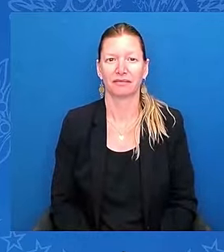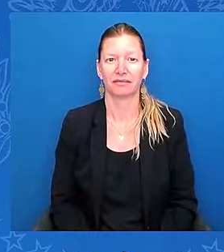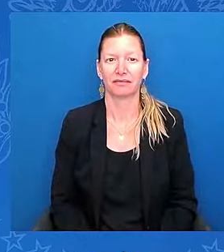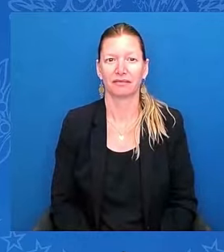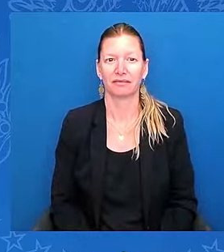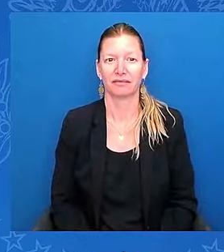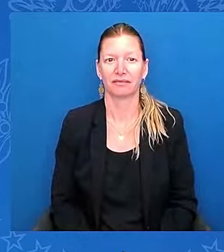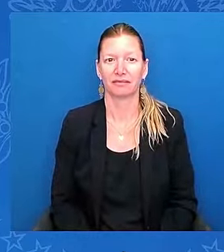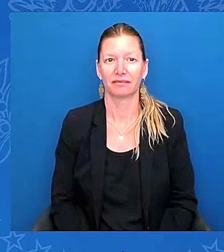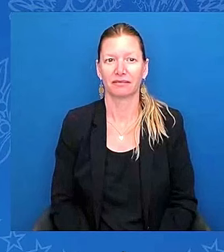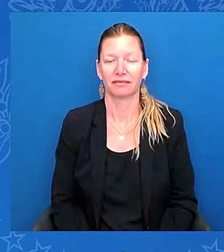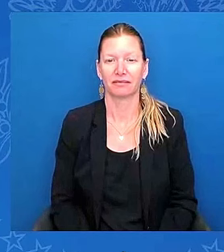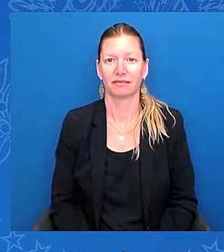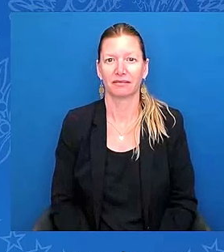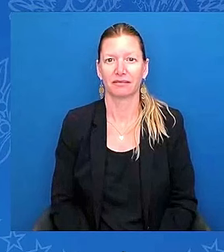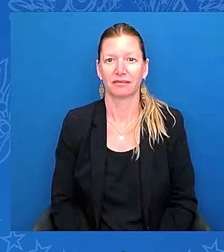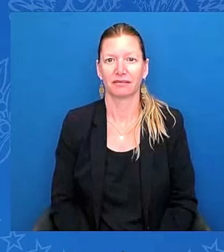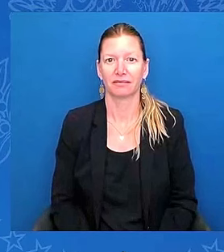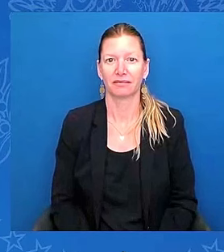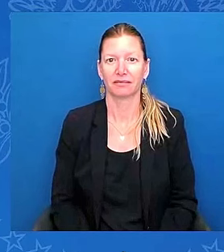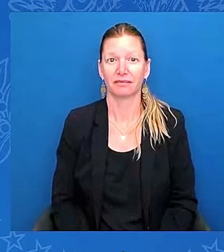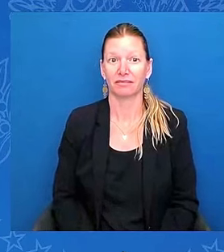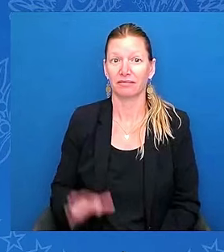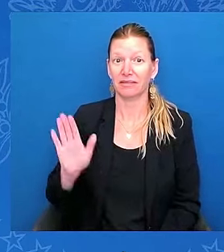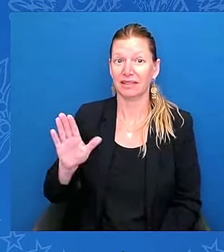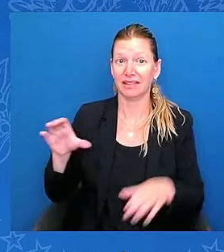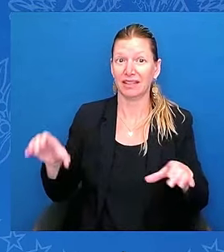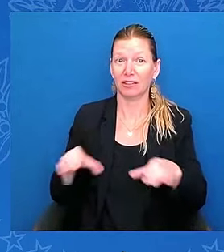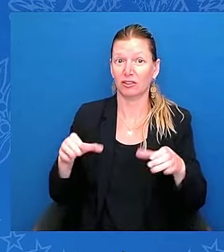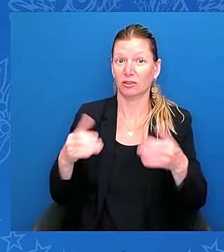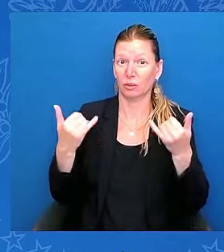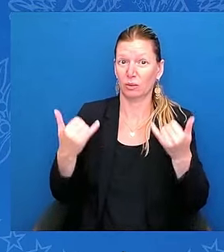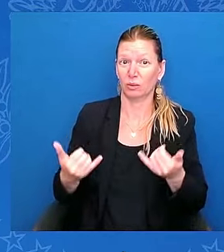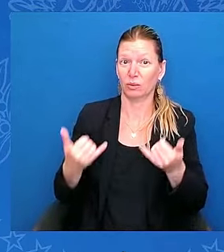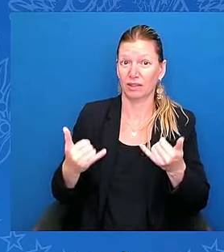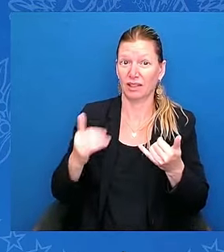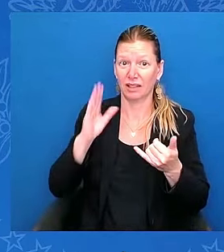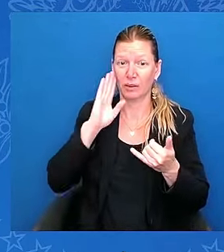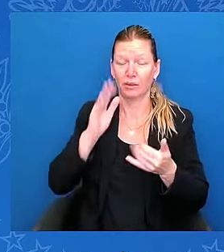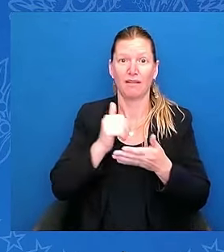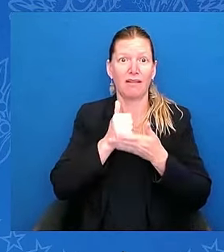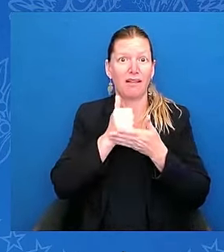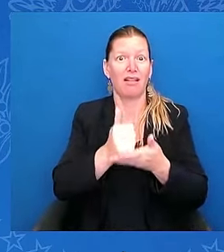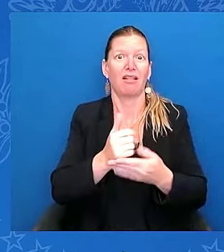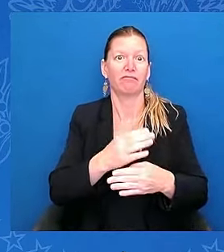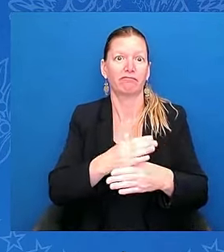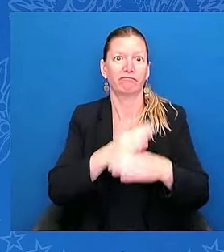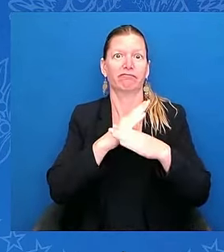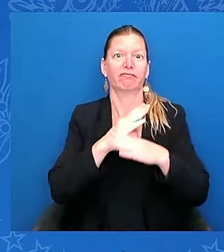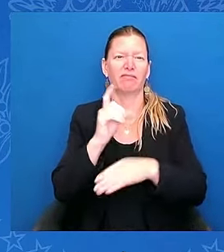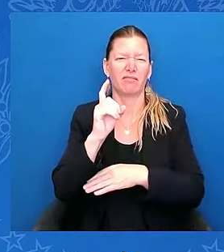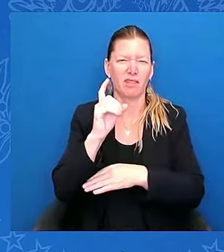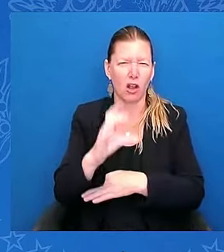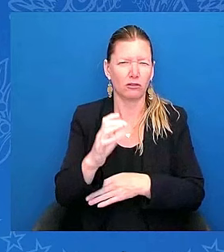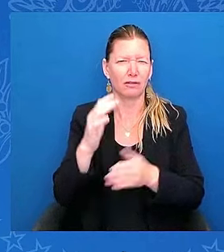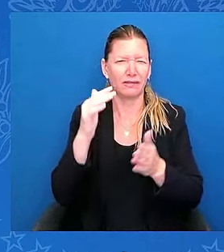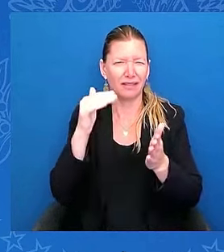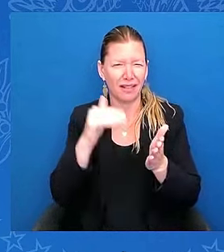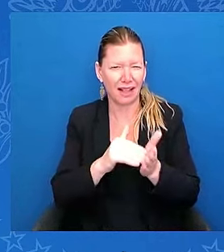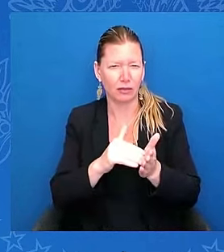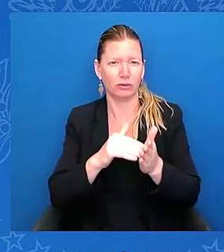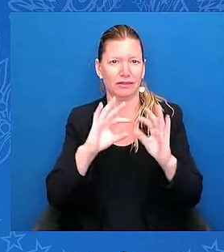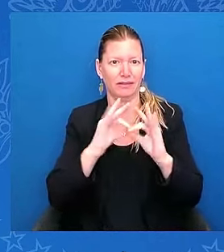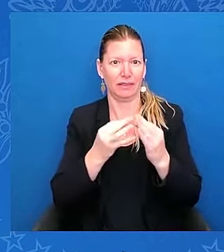His actions today will prevent hundreds of thousands of families like mine across America from being torn apart,